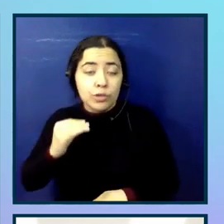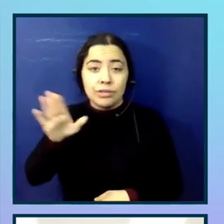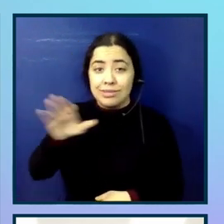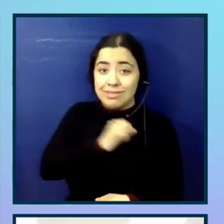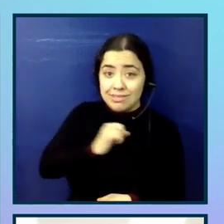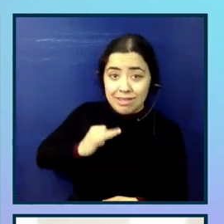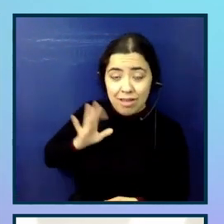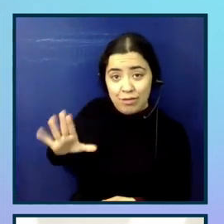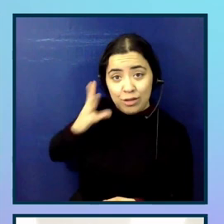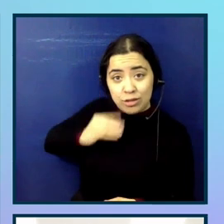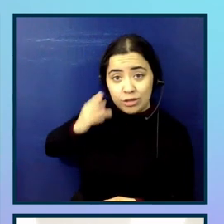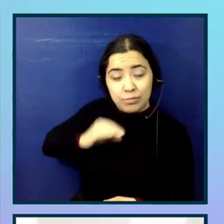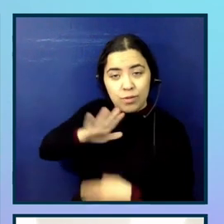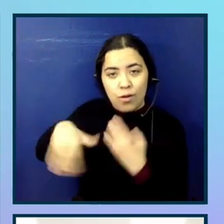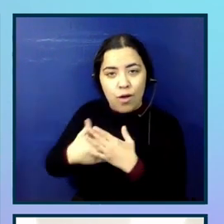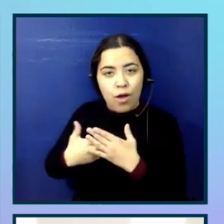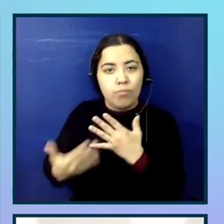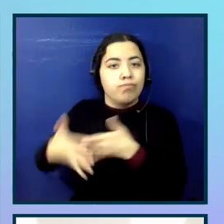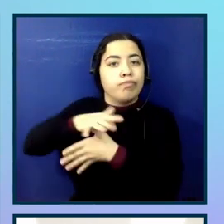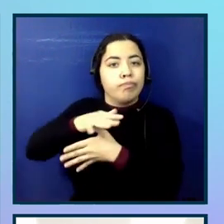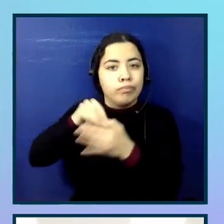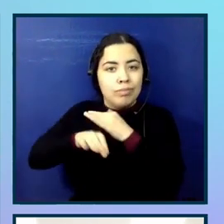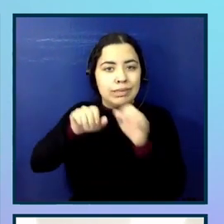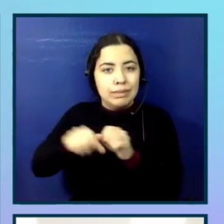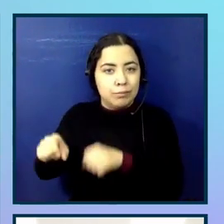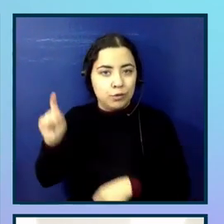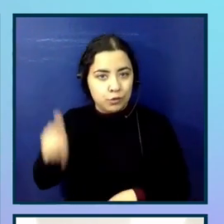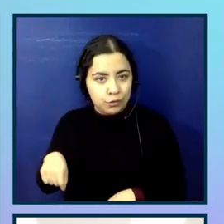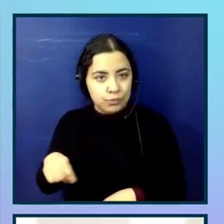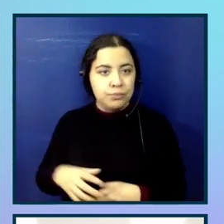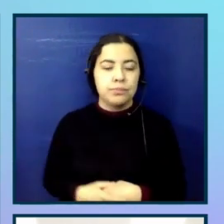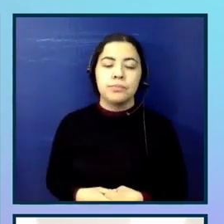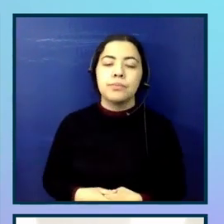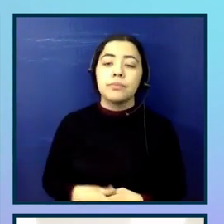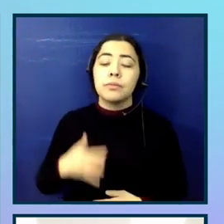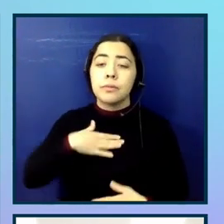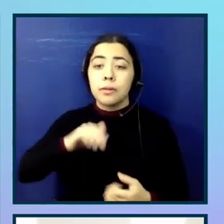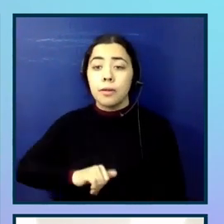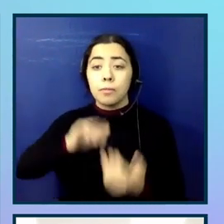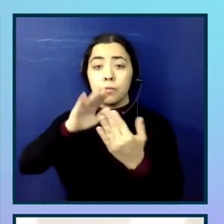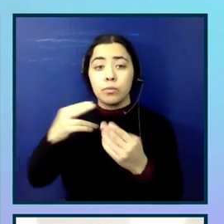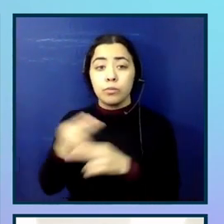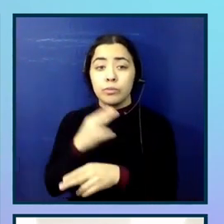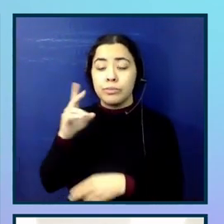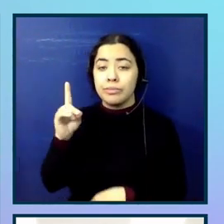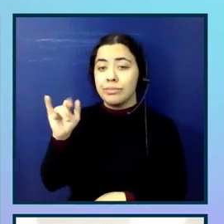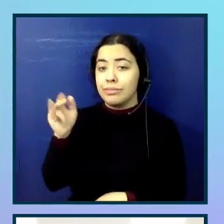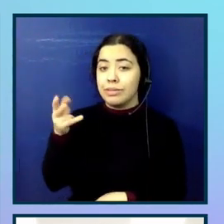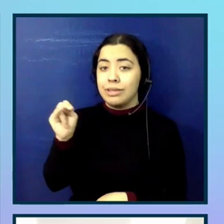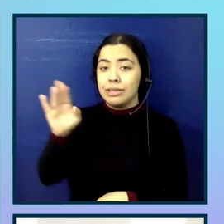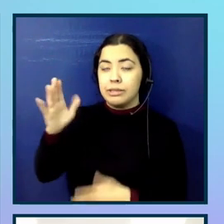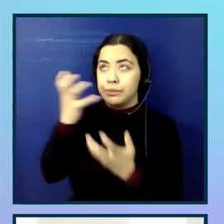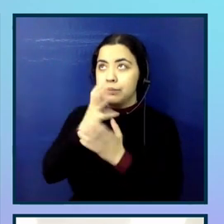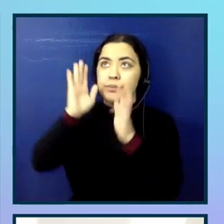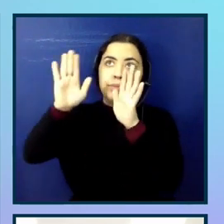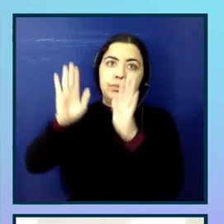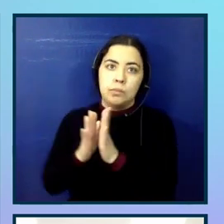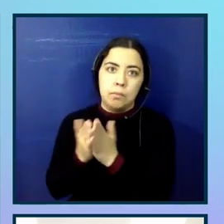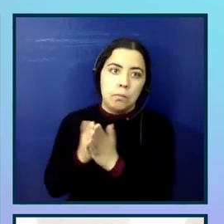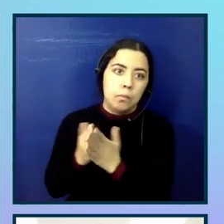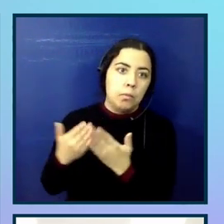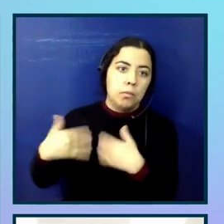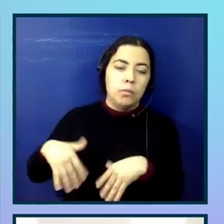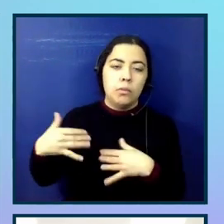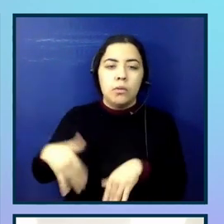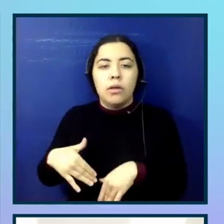Like I said, this is my three-pronged approach. So using Dylan's amazing book and thinking about what we needed to do to do